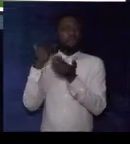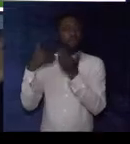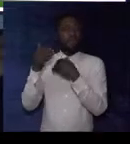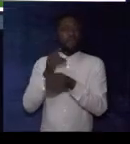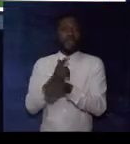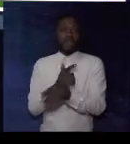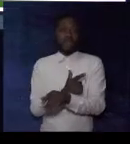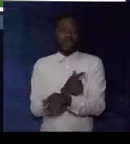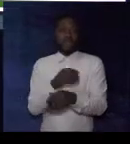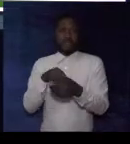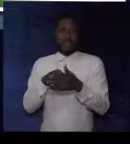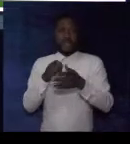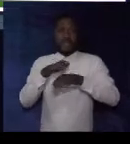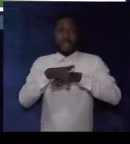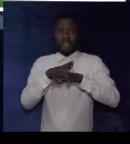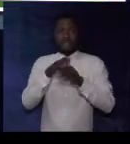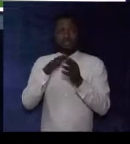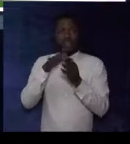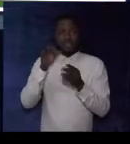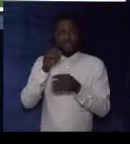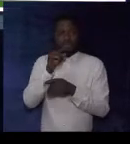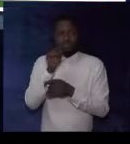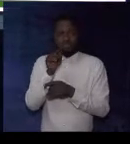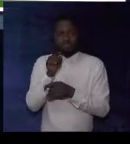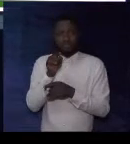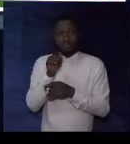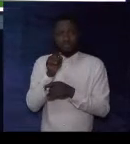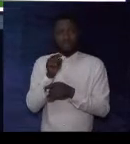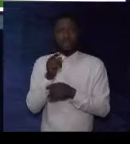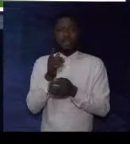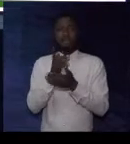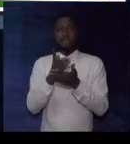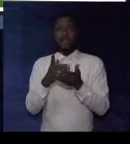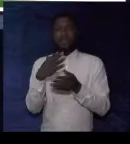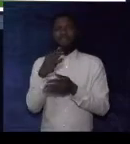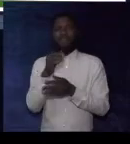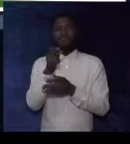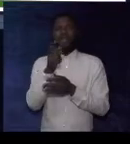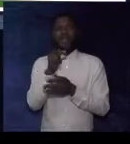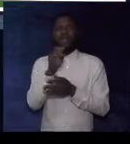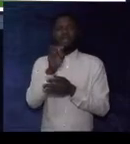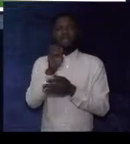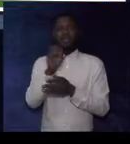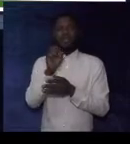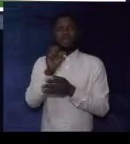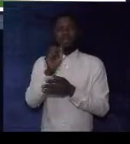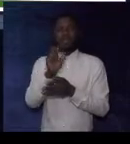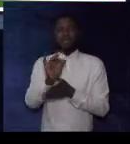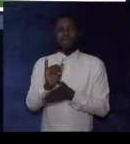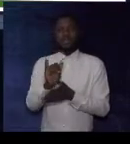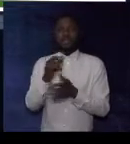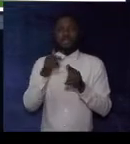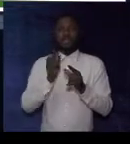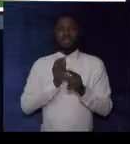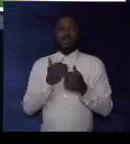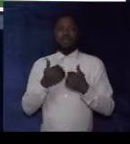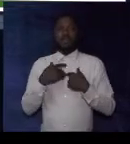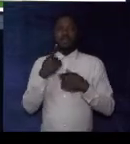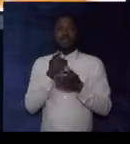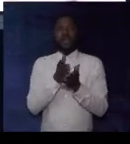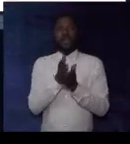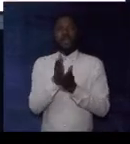homework, of our previous lesson in English Studies? Part of an essay. Let's have the correction.